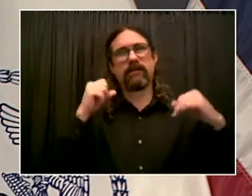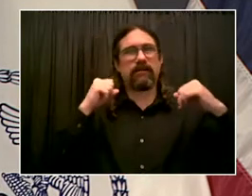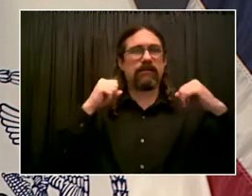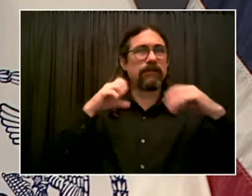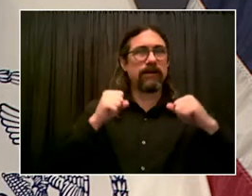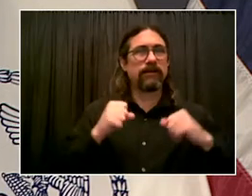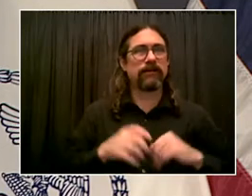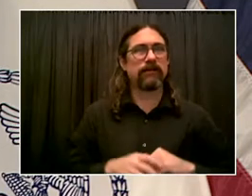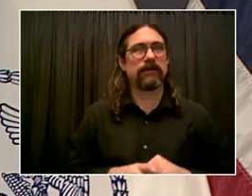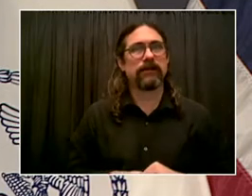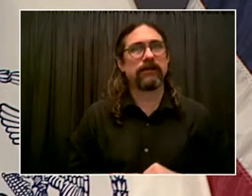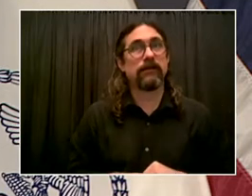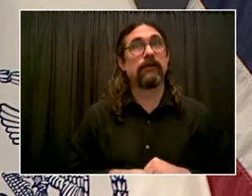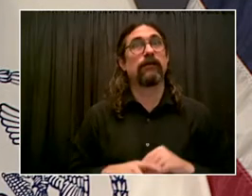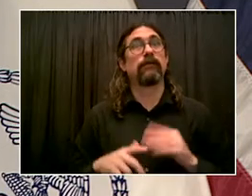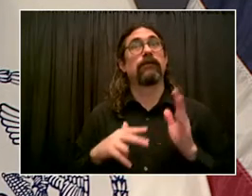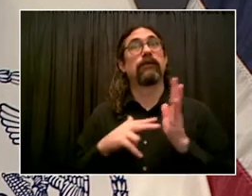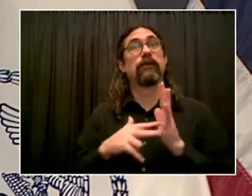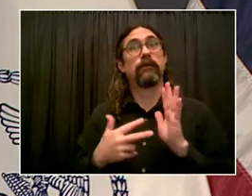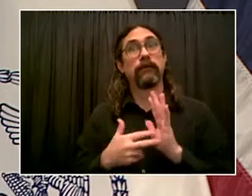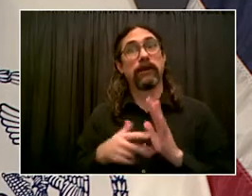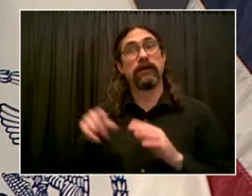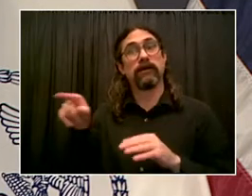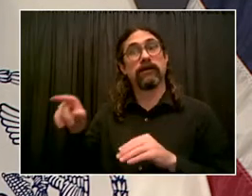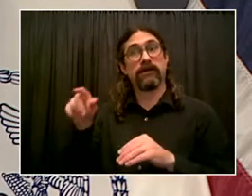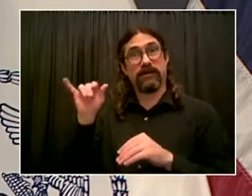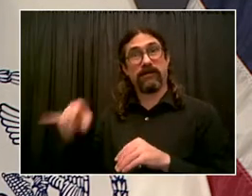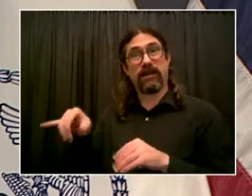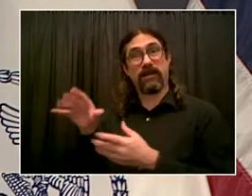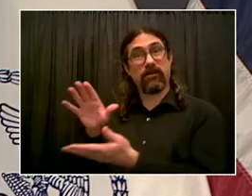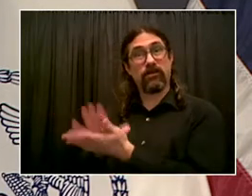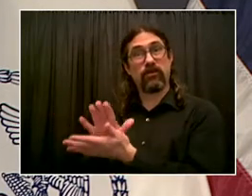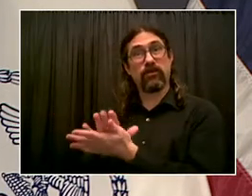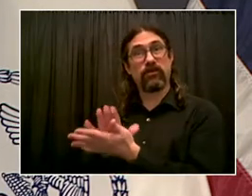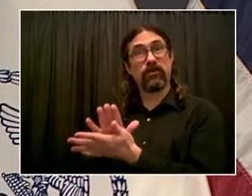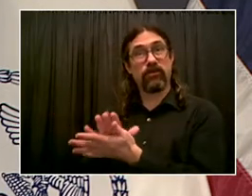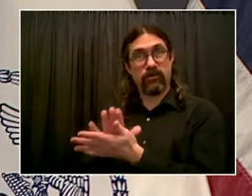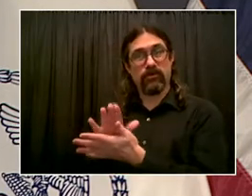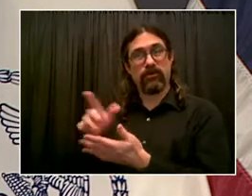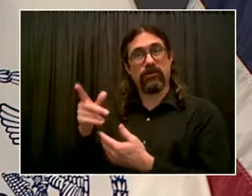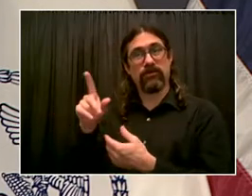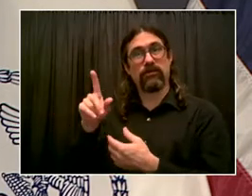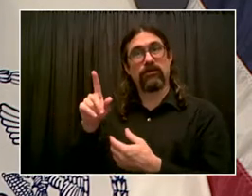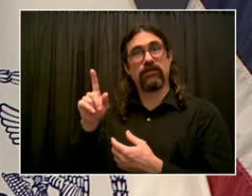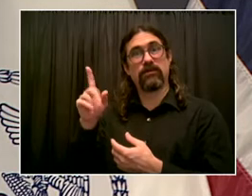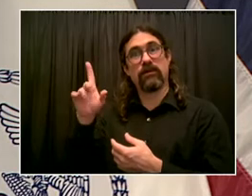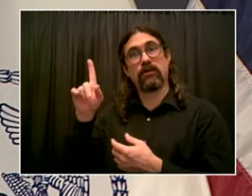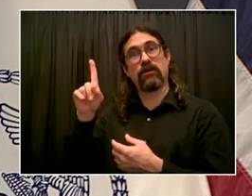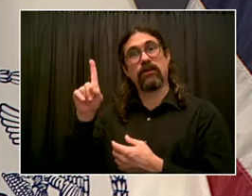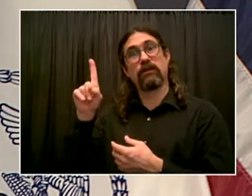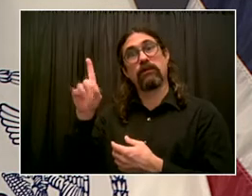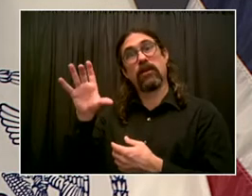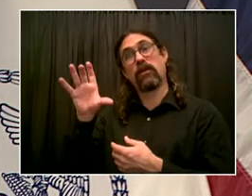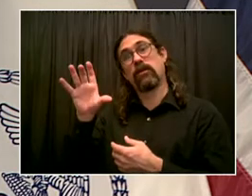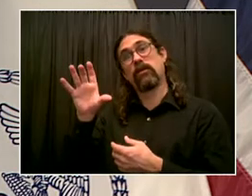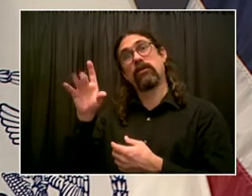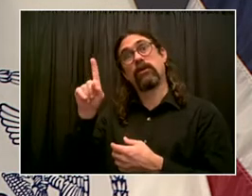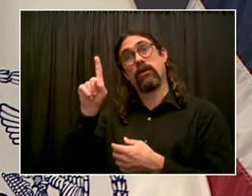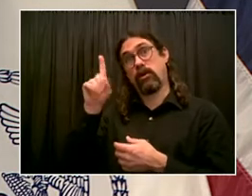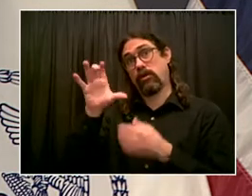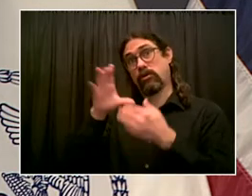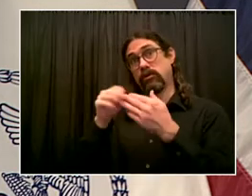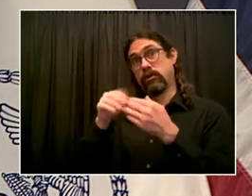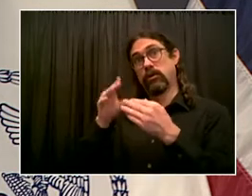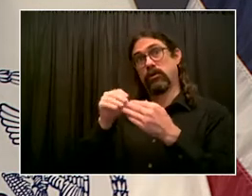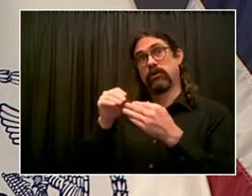This is incredible, and this is exactly what we need to see more of, so I commend Jennifer Tuttle and everyone at that school. Jennifer, tell